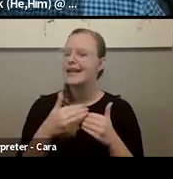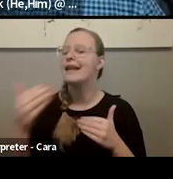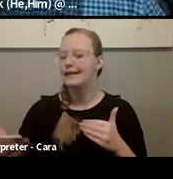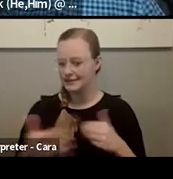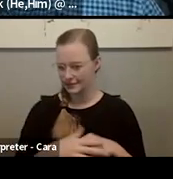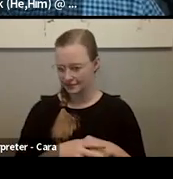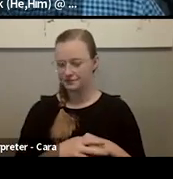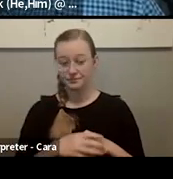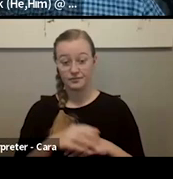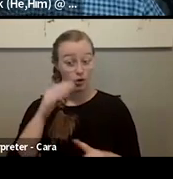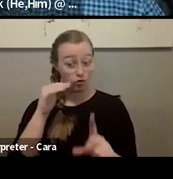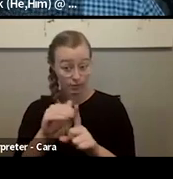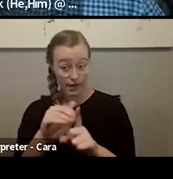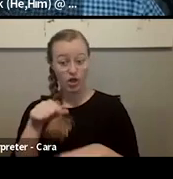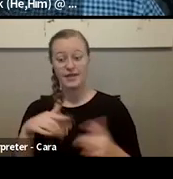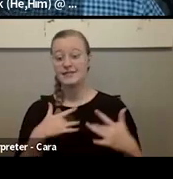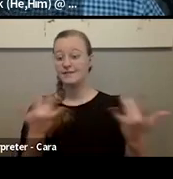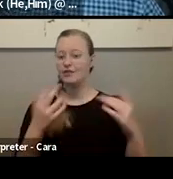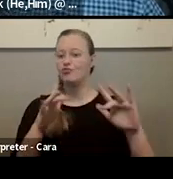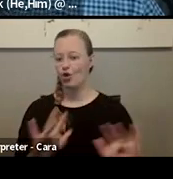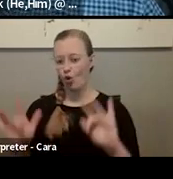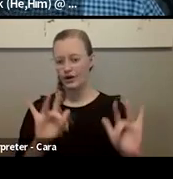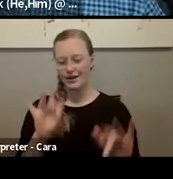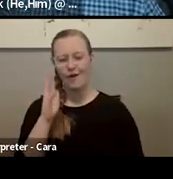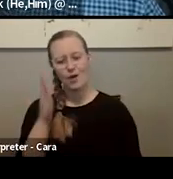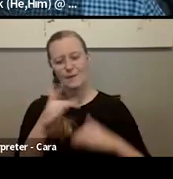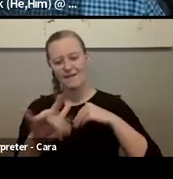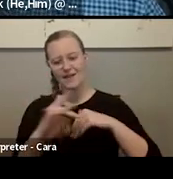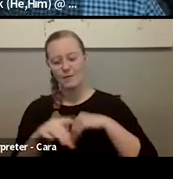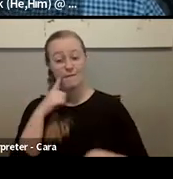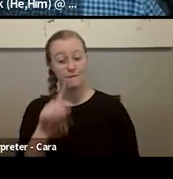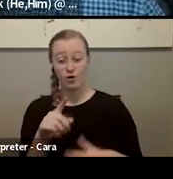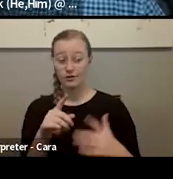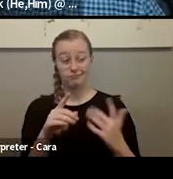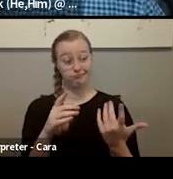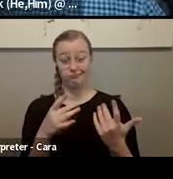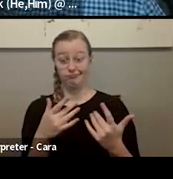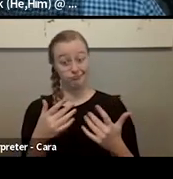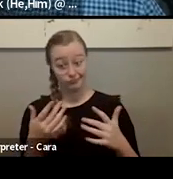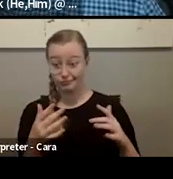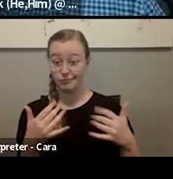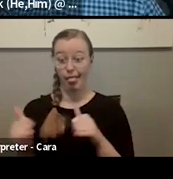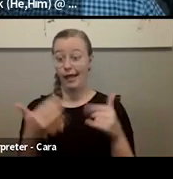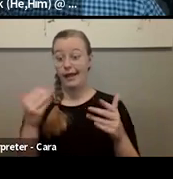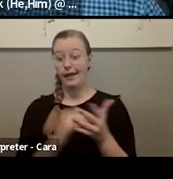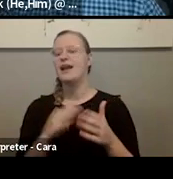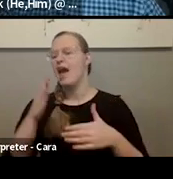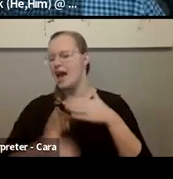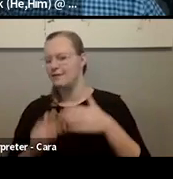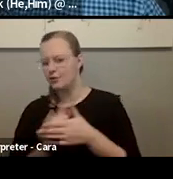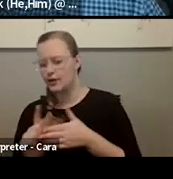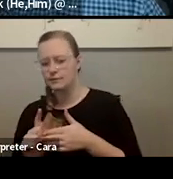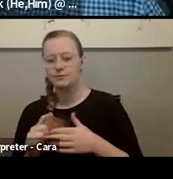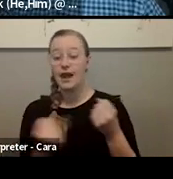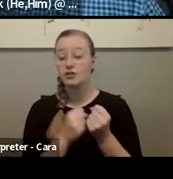A reminder that this event was recorded and will be available for replay by the end of this week. The AMC 201 resources